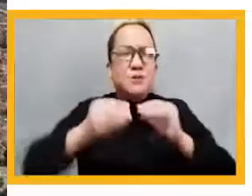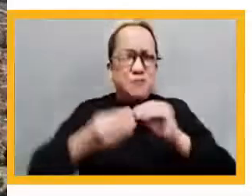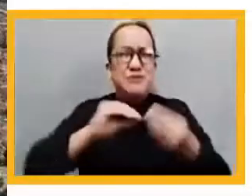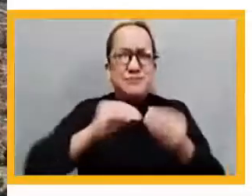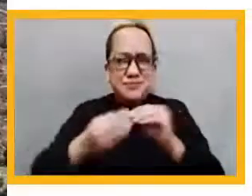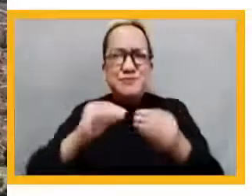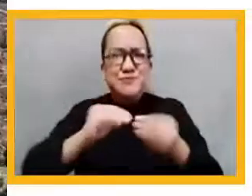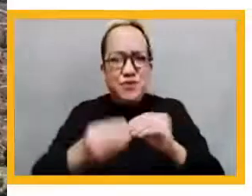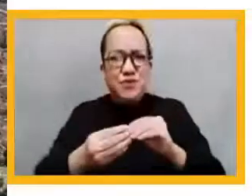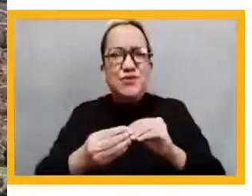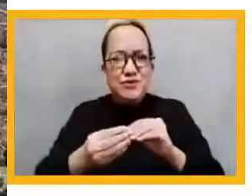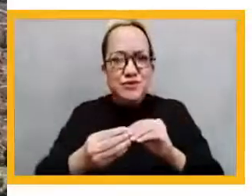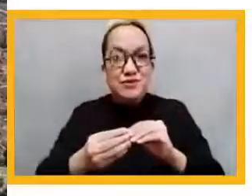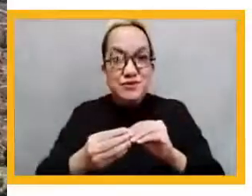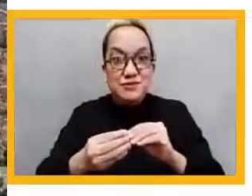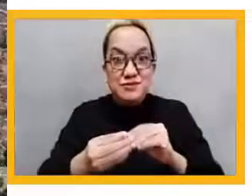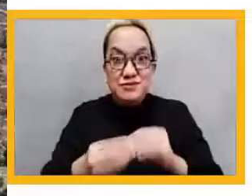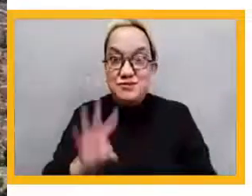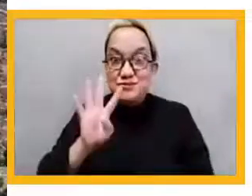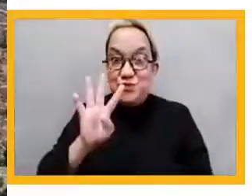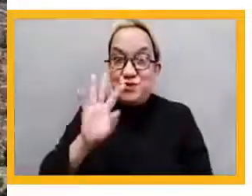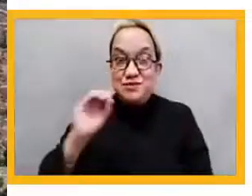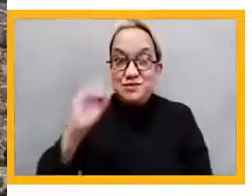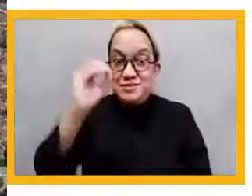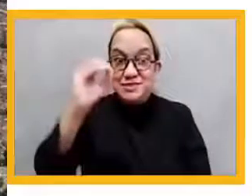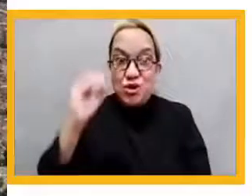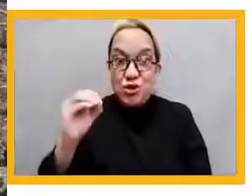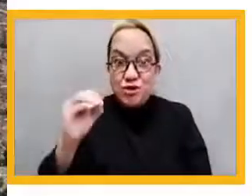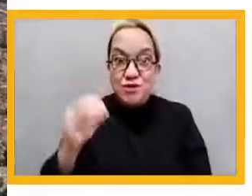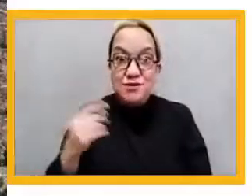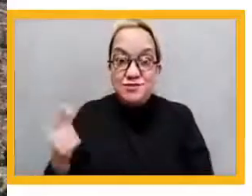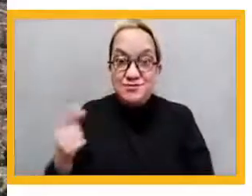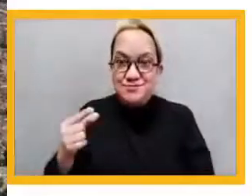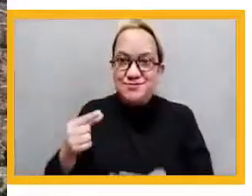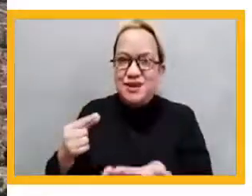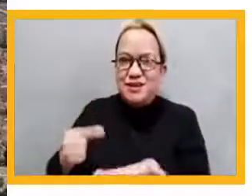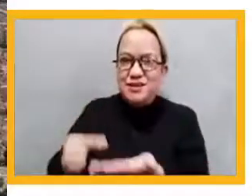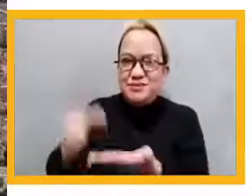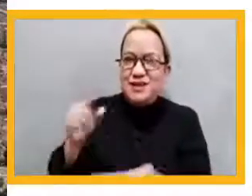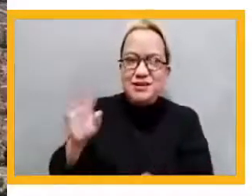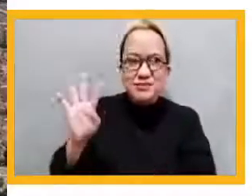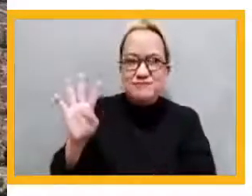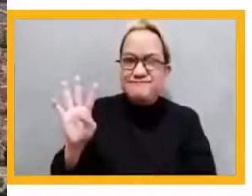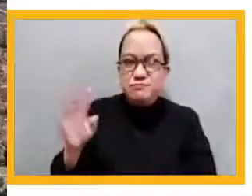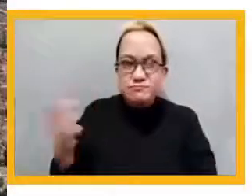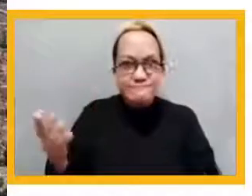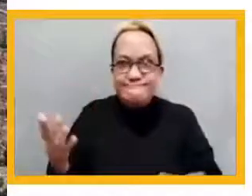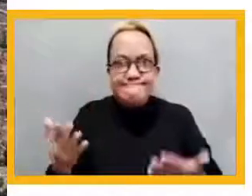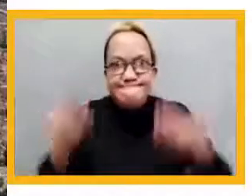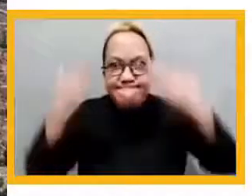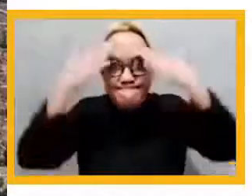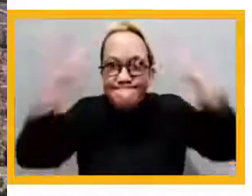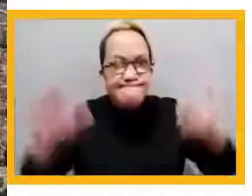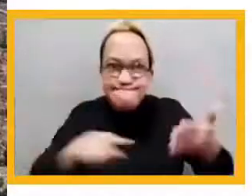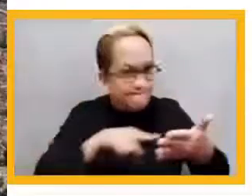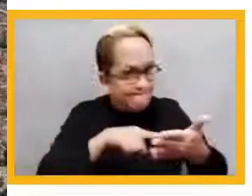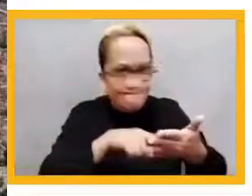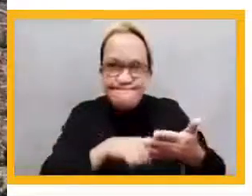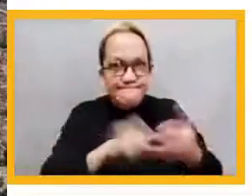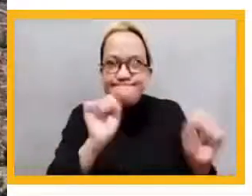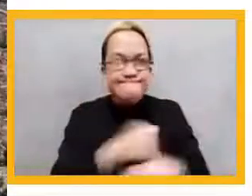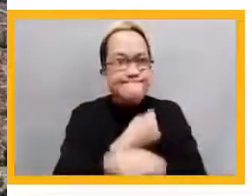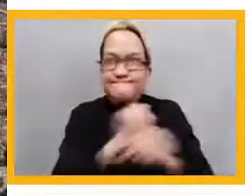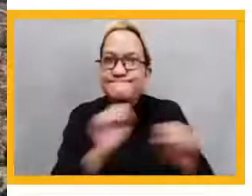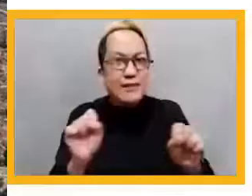in fourth grade in Latin America do not understand what they read. So this is a big issue. It's reading comprehension. And